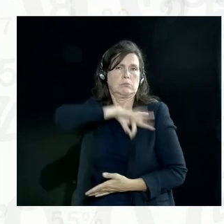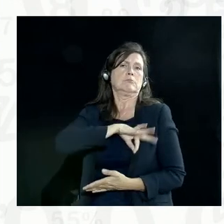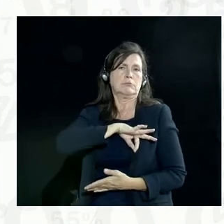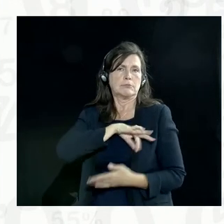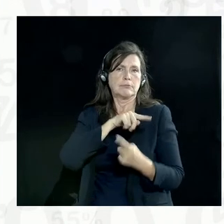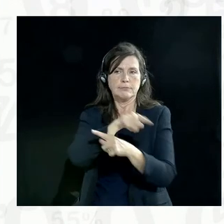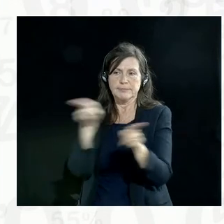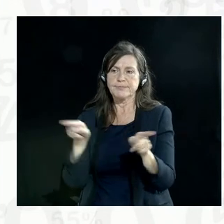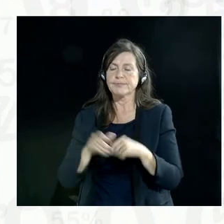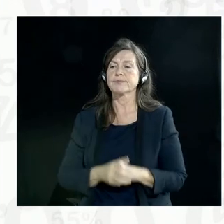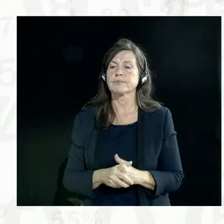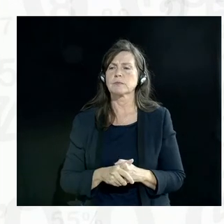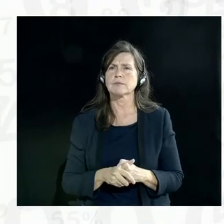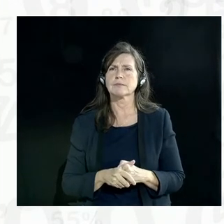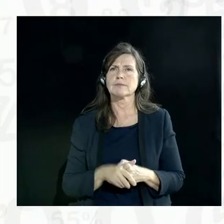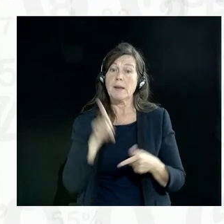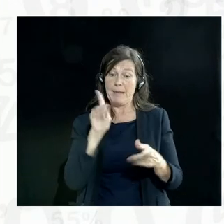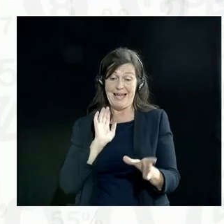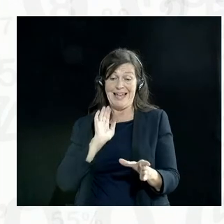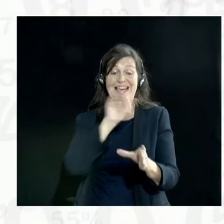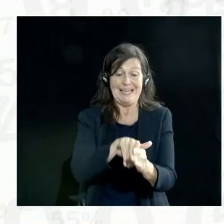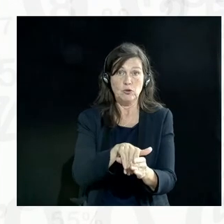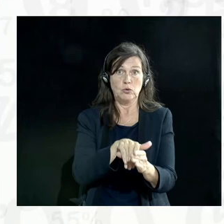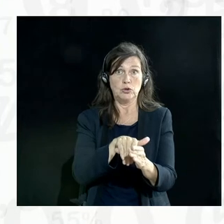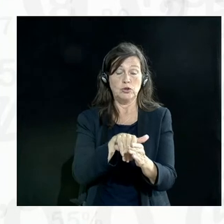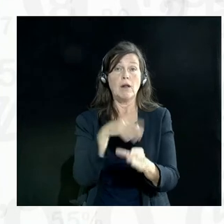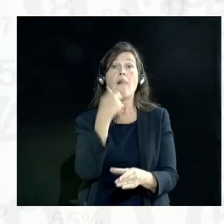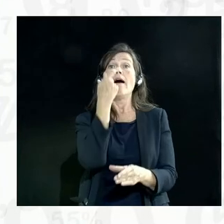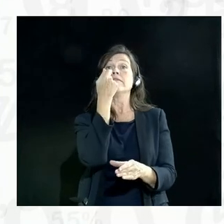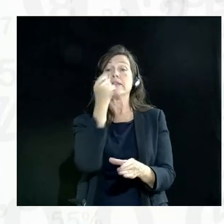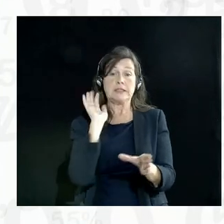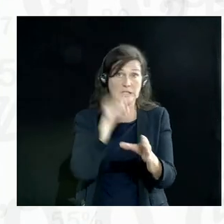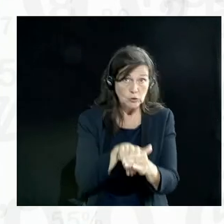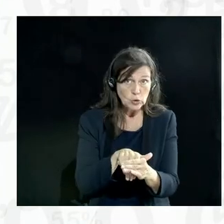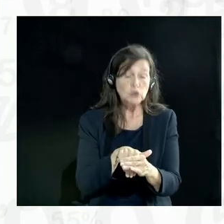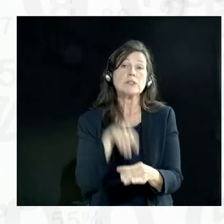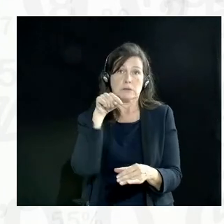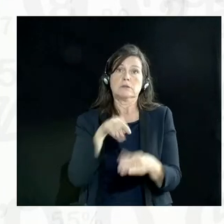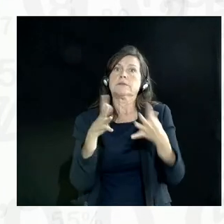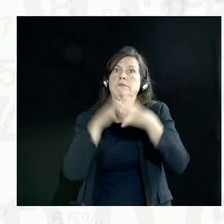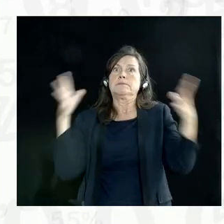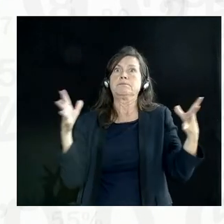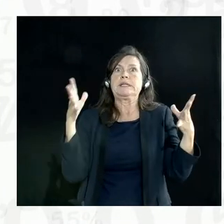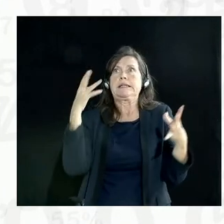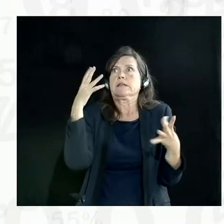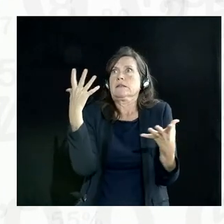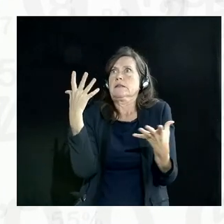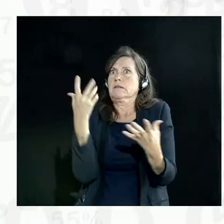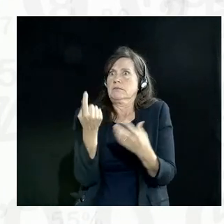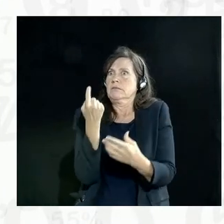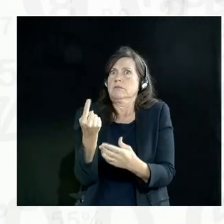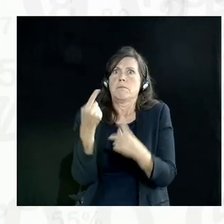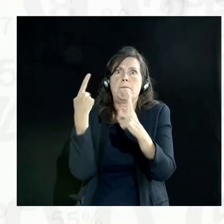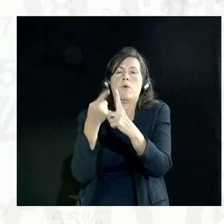But as you said, inclusion is key and financial inclusion, one of the big reasons that the trust is high in